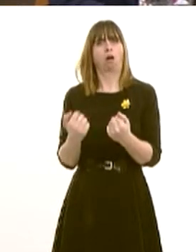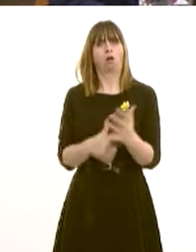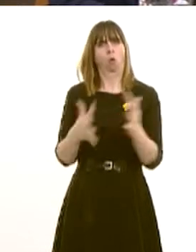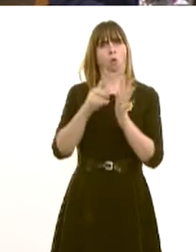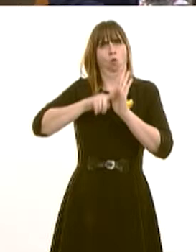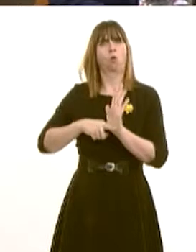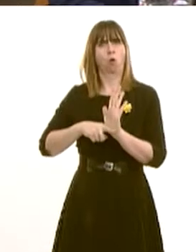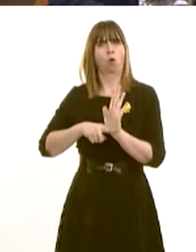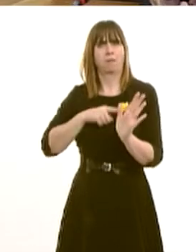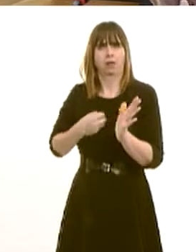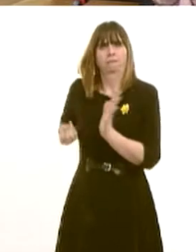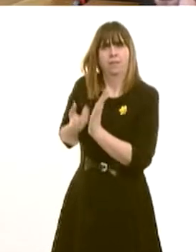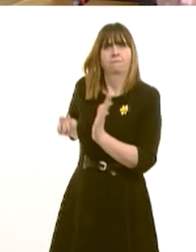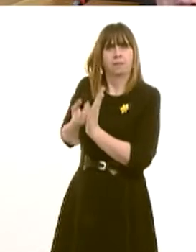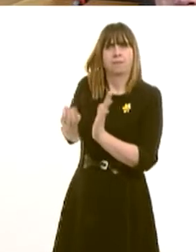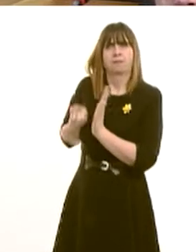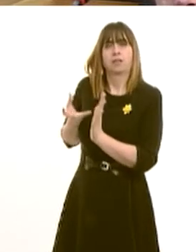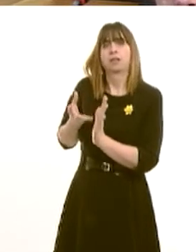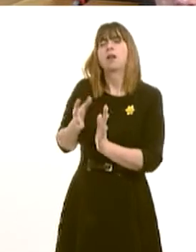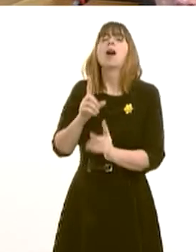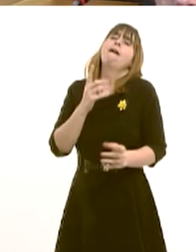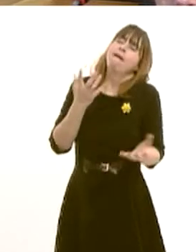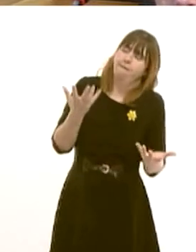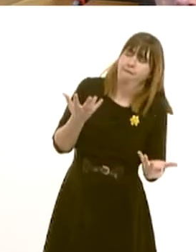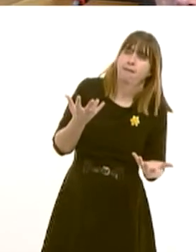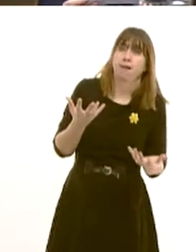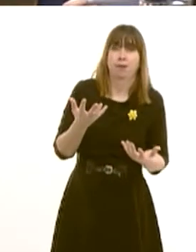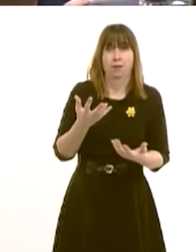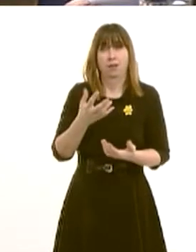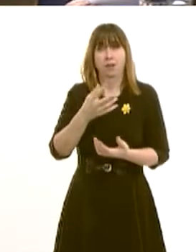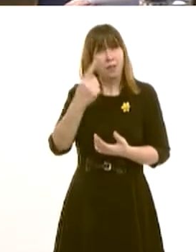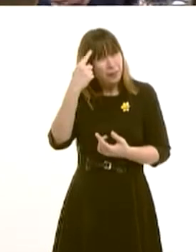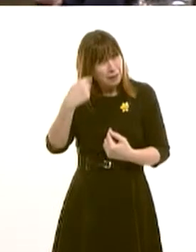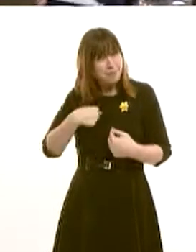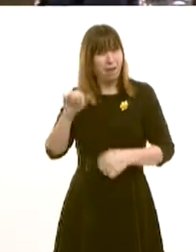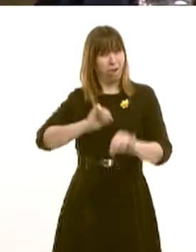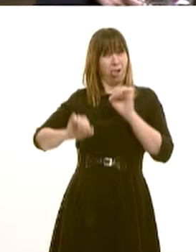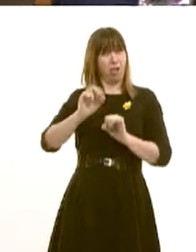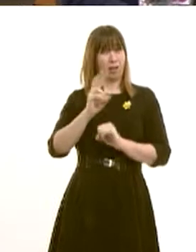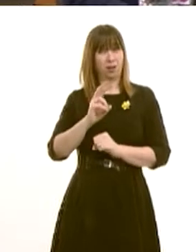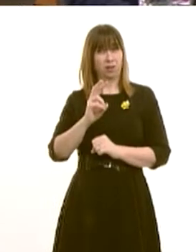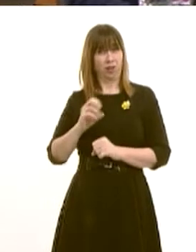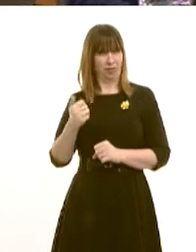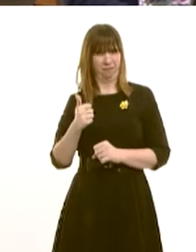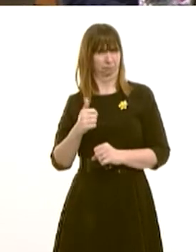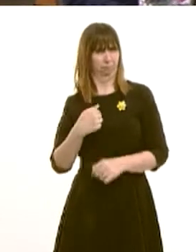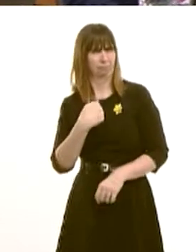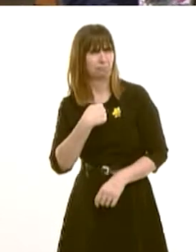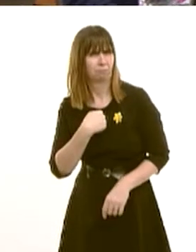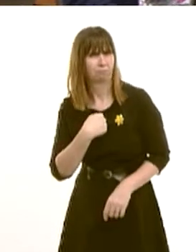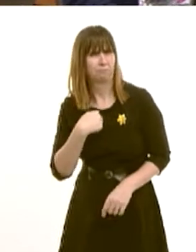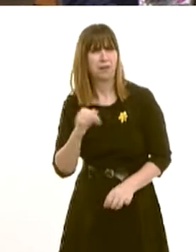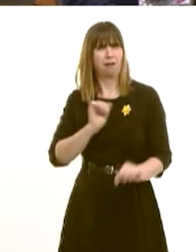we have delivered on the referendum. I do regret suggesting that somehow we were reluctant in 2011. You can't truly think that I was